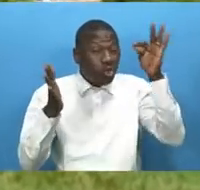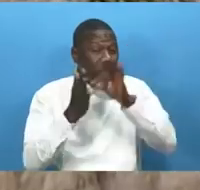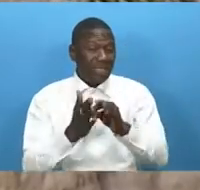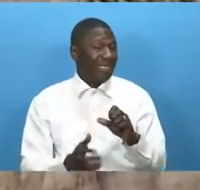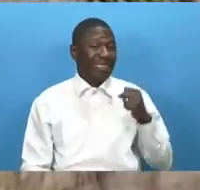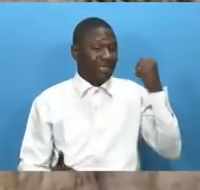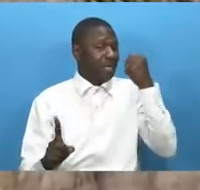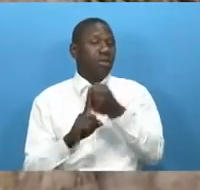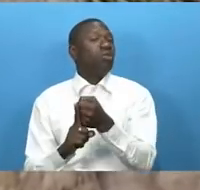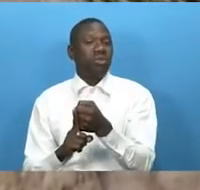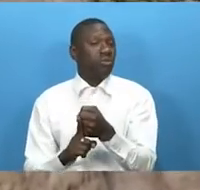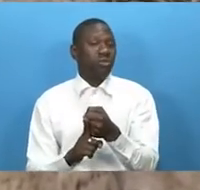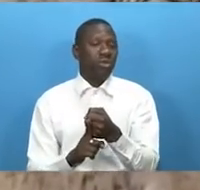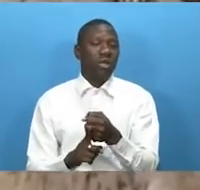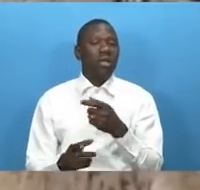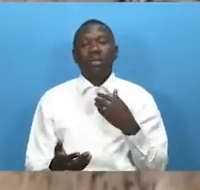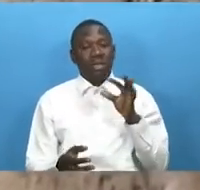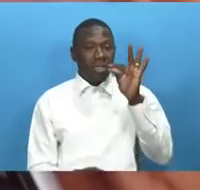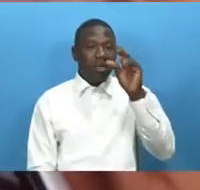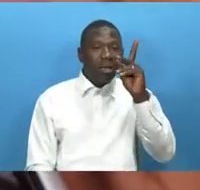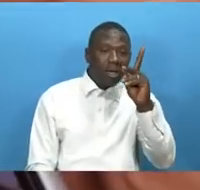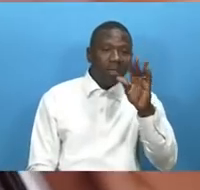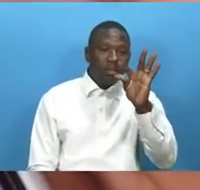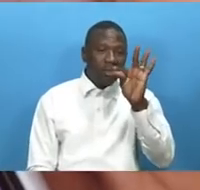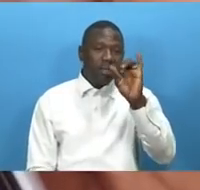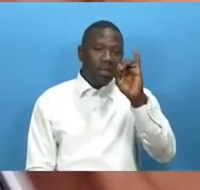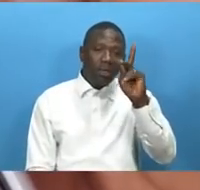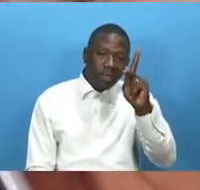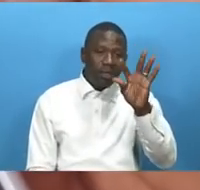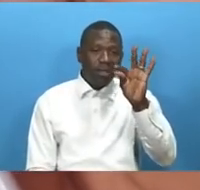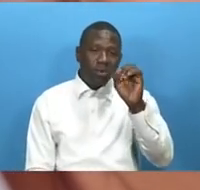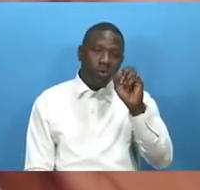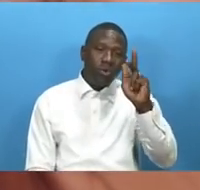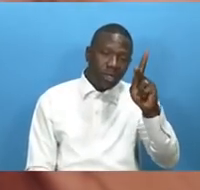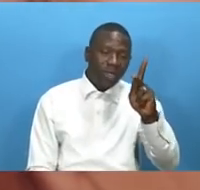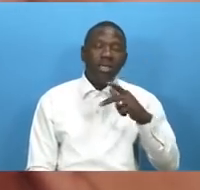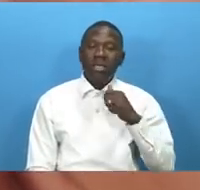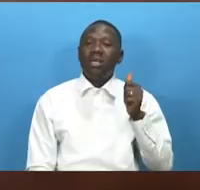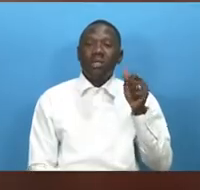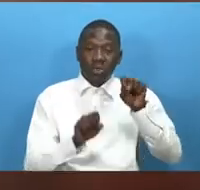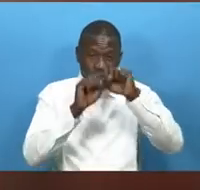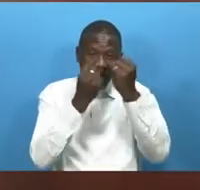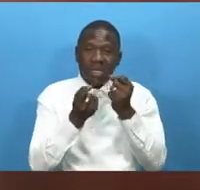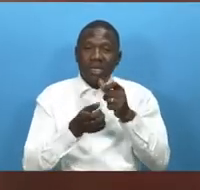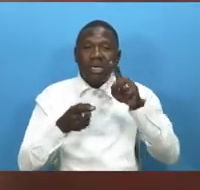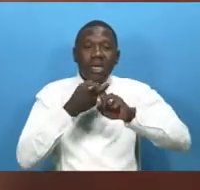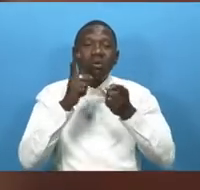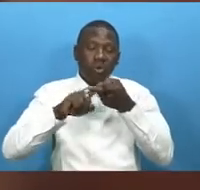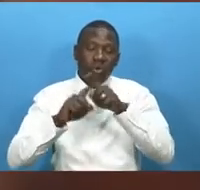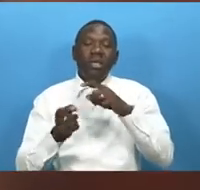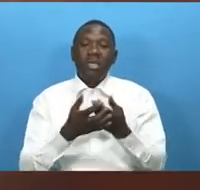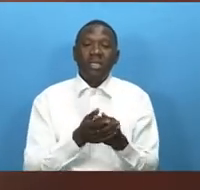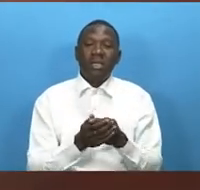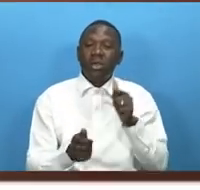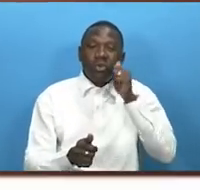one to lose one's life tick tock is a video focused social networking service which hosts short-form videos including